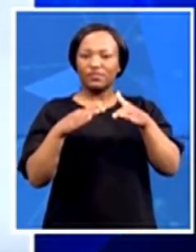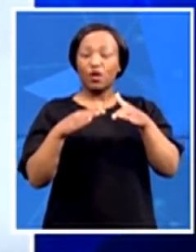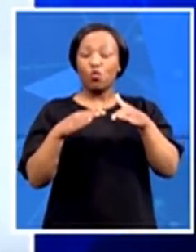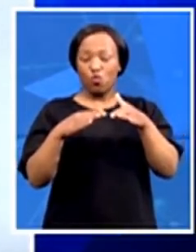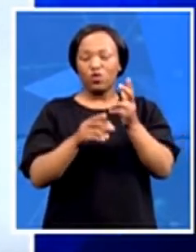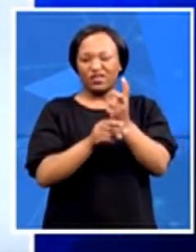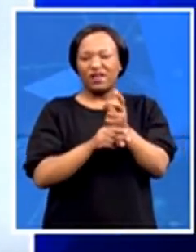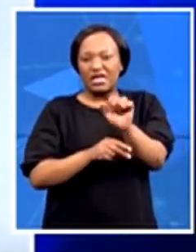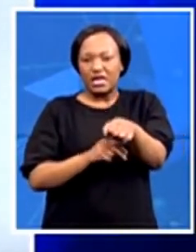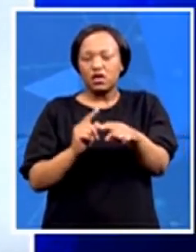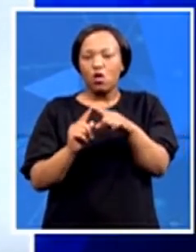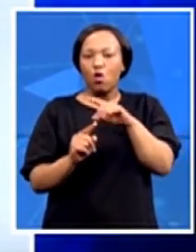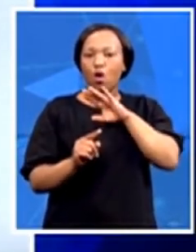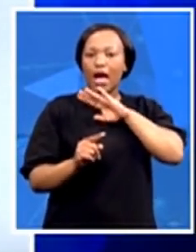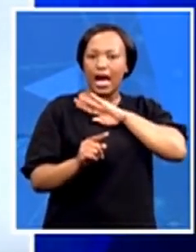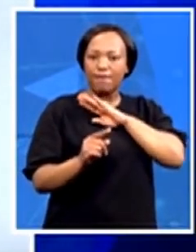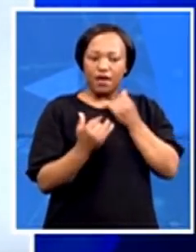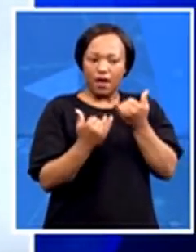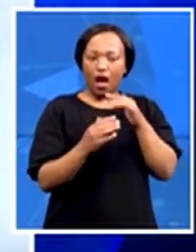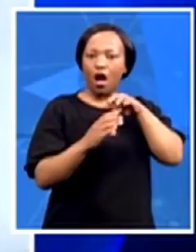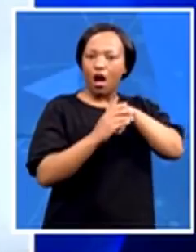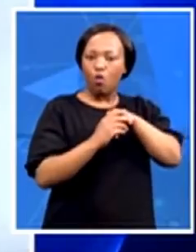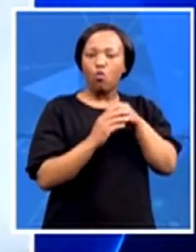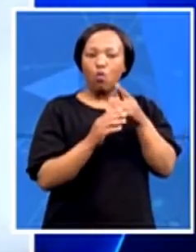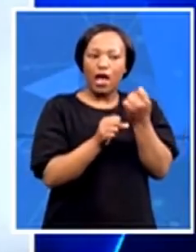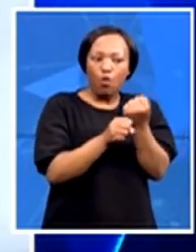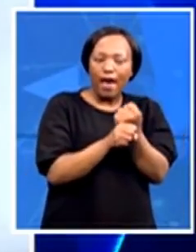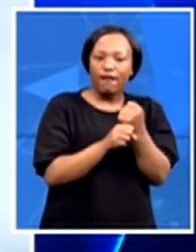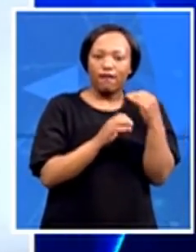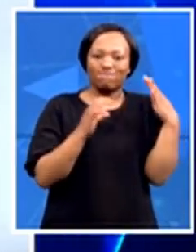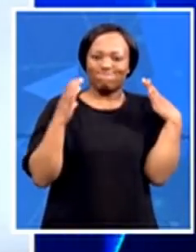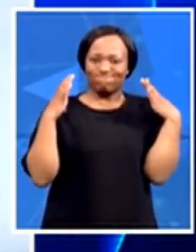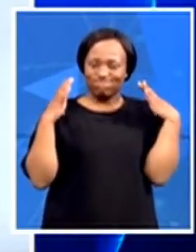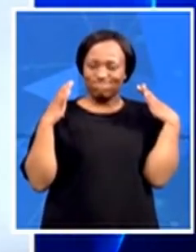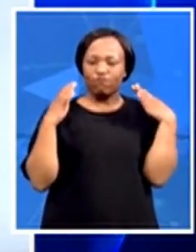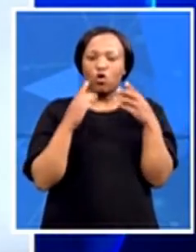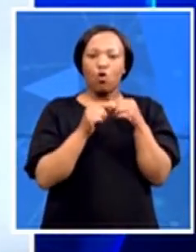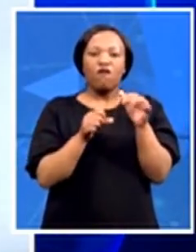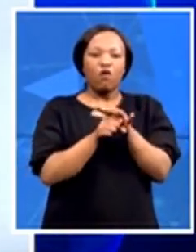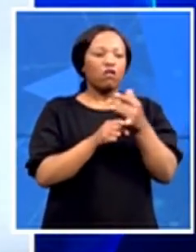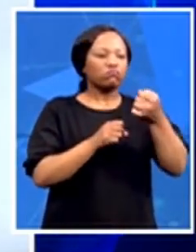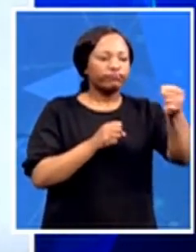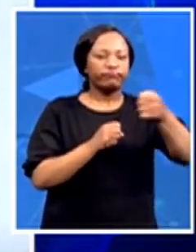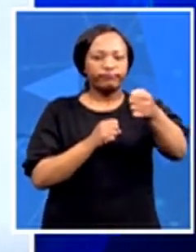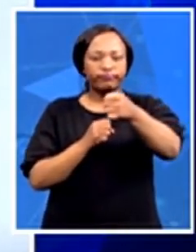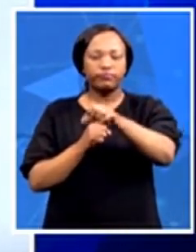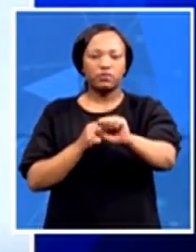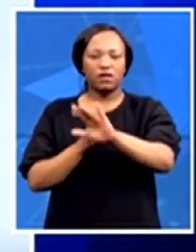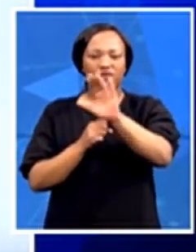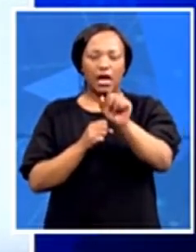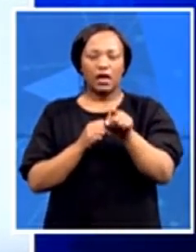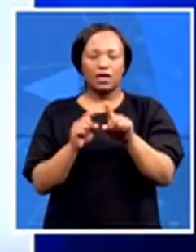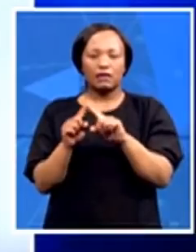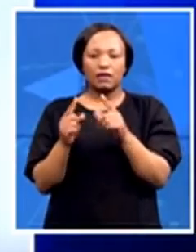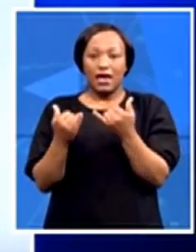overstretched. It is deployed, you know, almost entirely in South Africa. And so this is definitely a stretch. So it's definitely